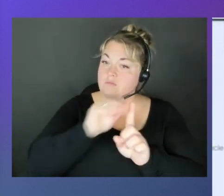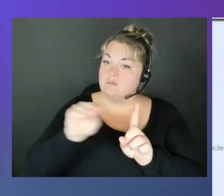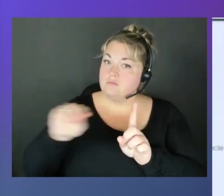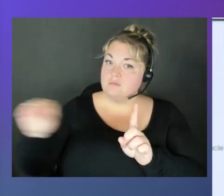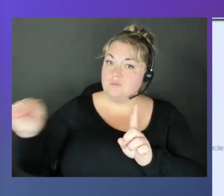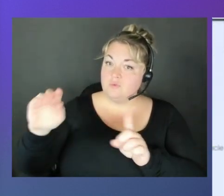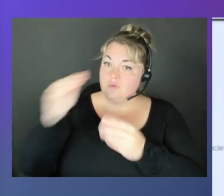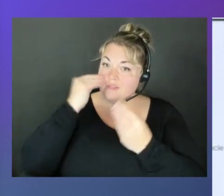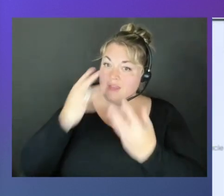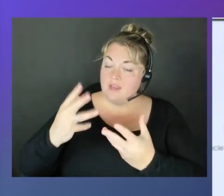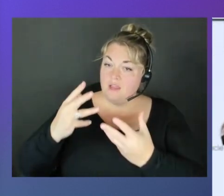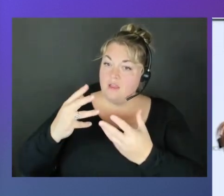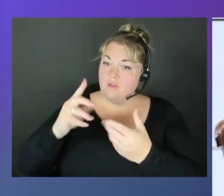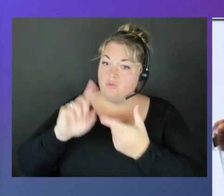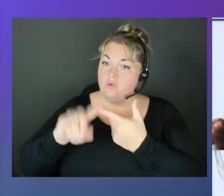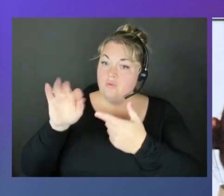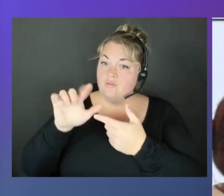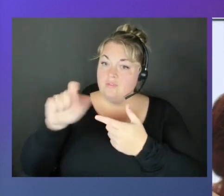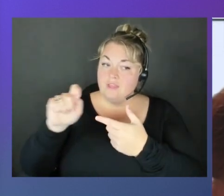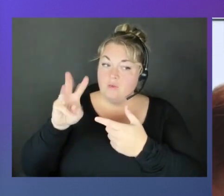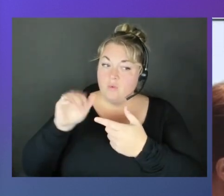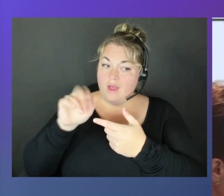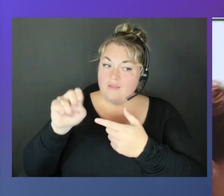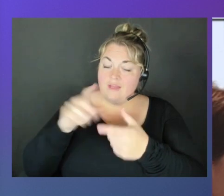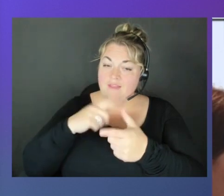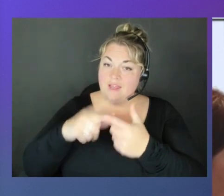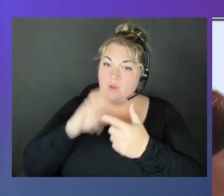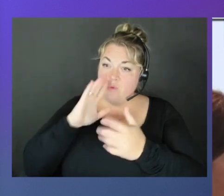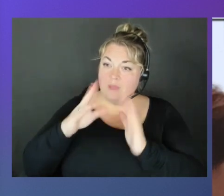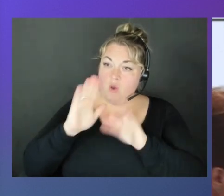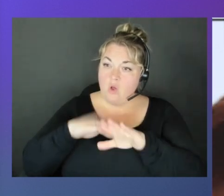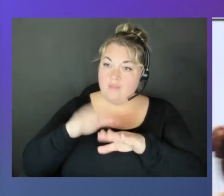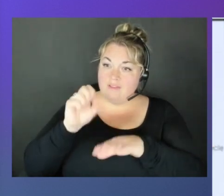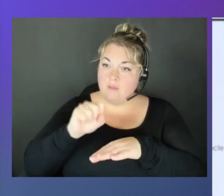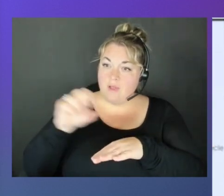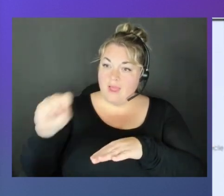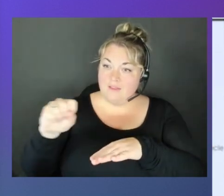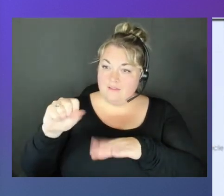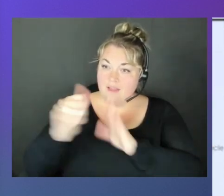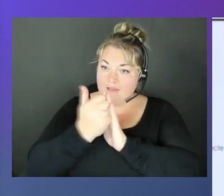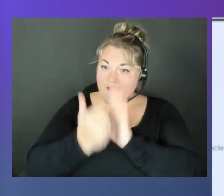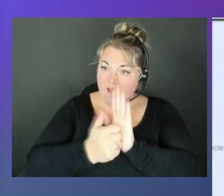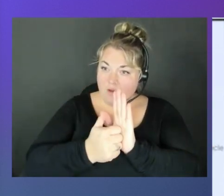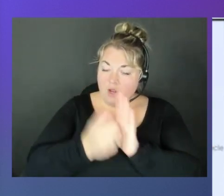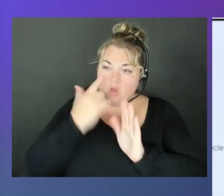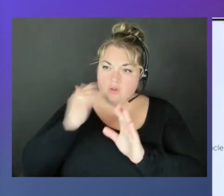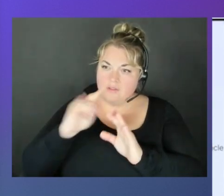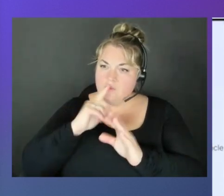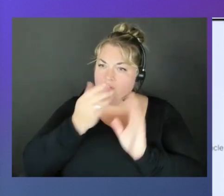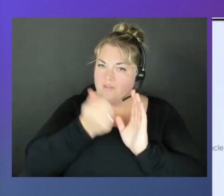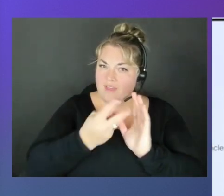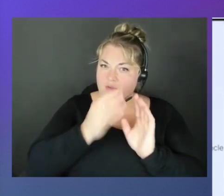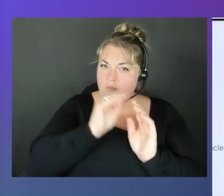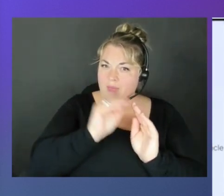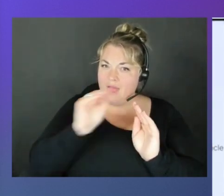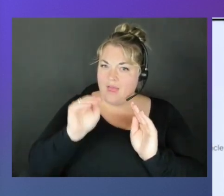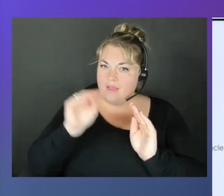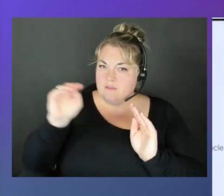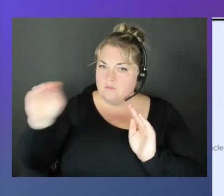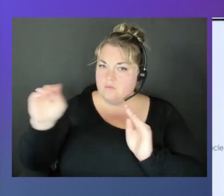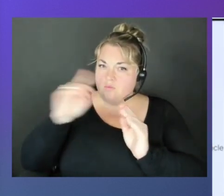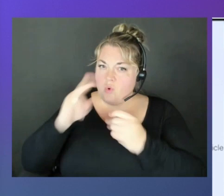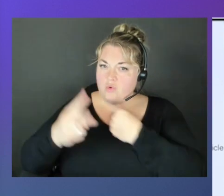into FleetWise, and then it will be on AWS account. And it looks like there are several paths to store data. see you have